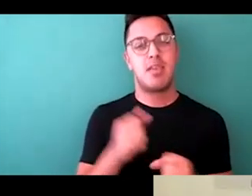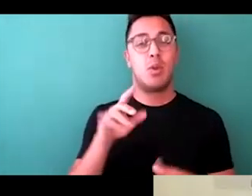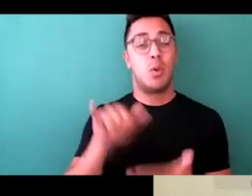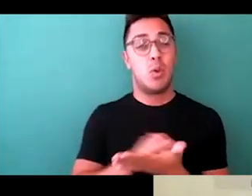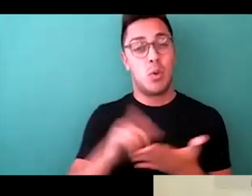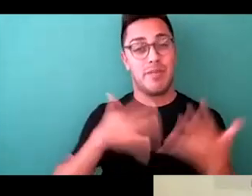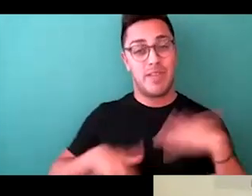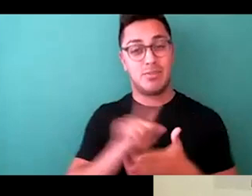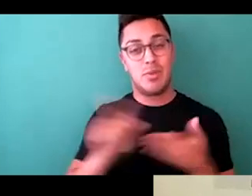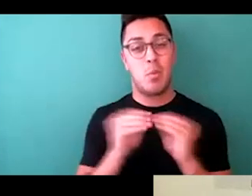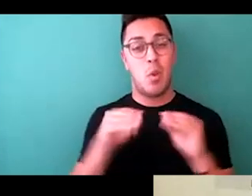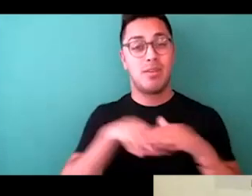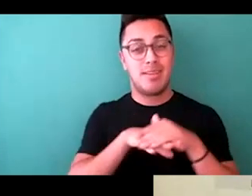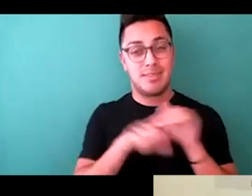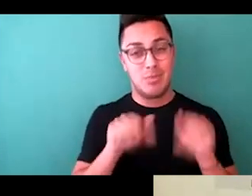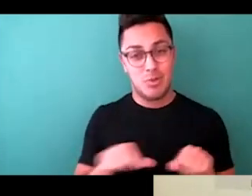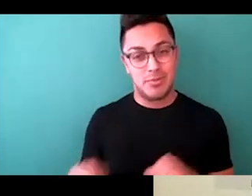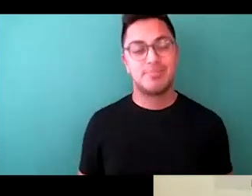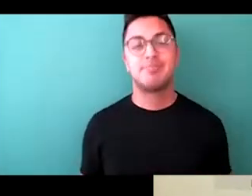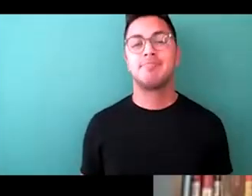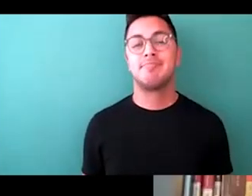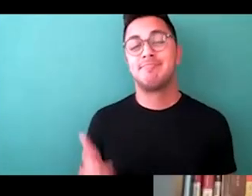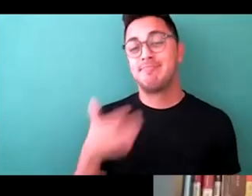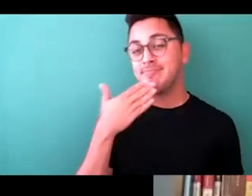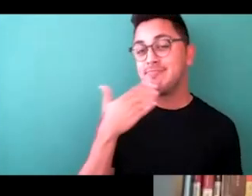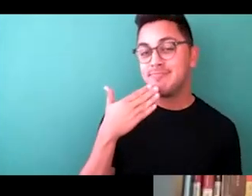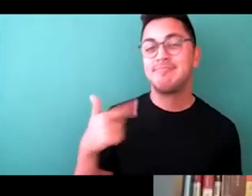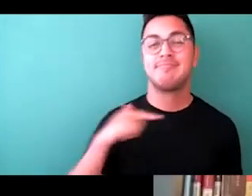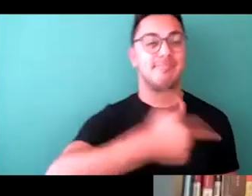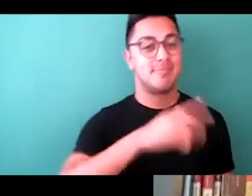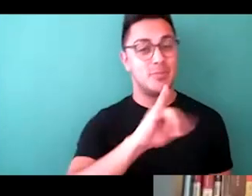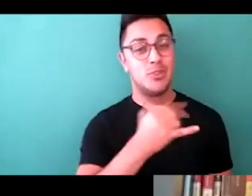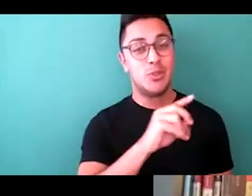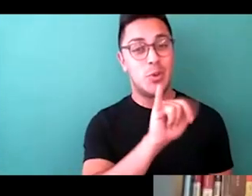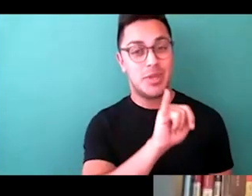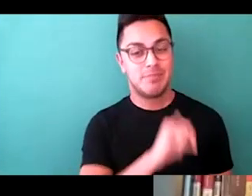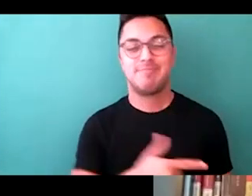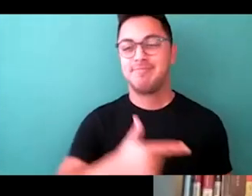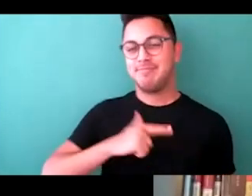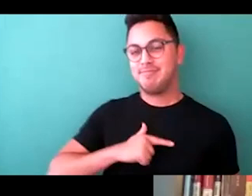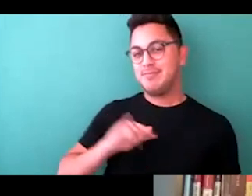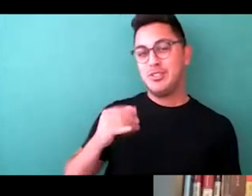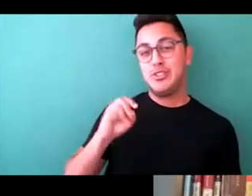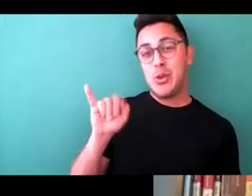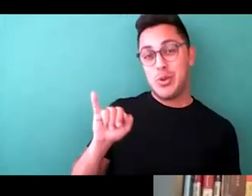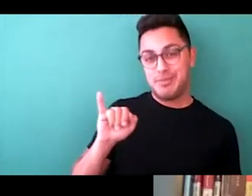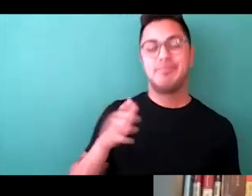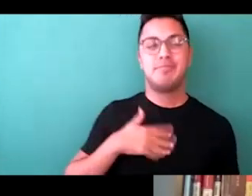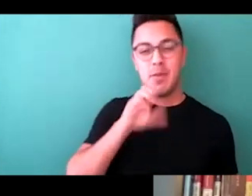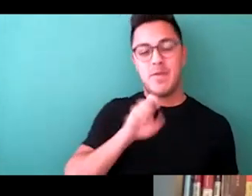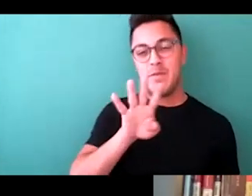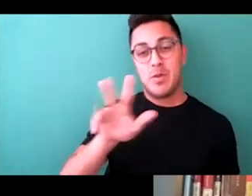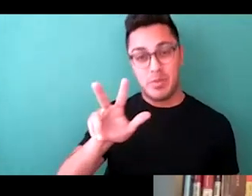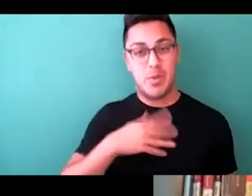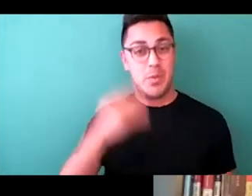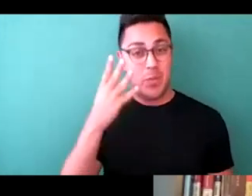you so much. Jodi, over to you. I'm Jodi Thompson. I am a 43-year-old white woman